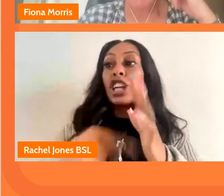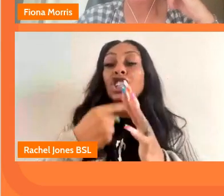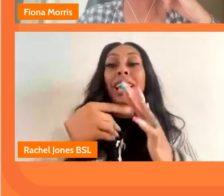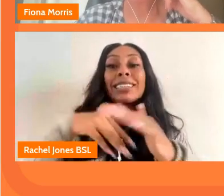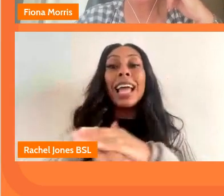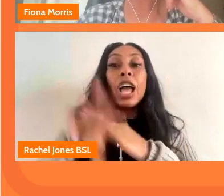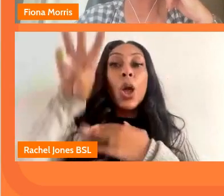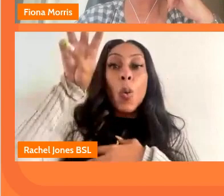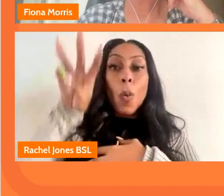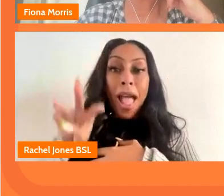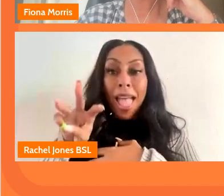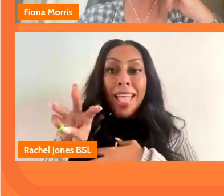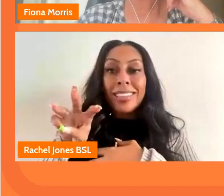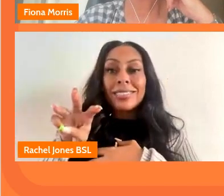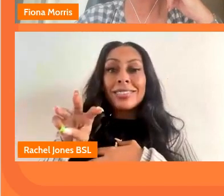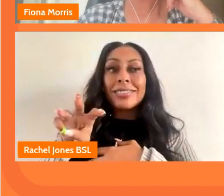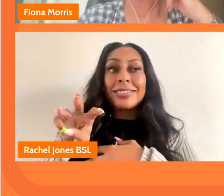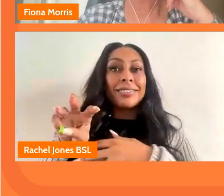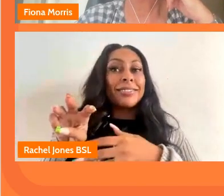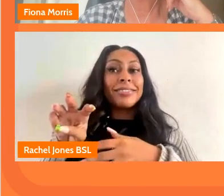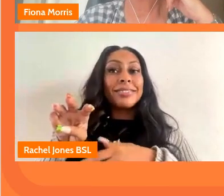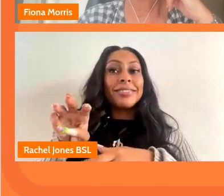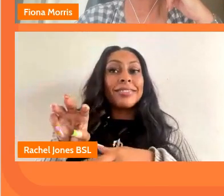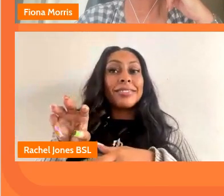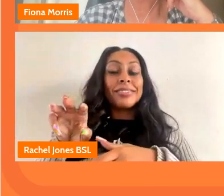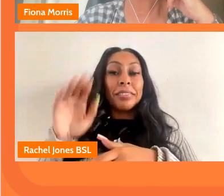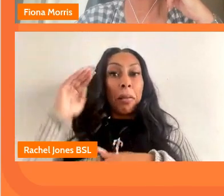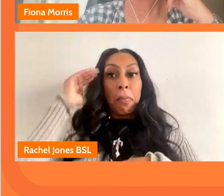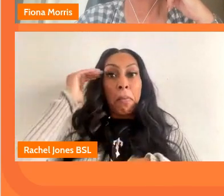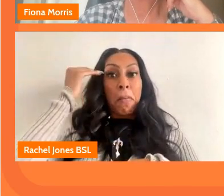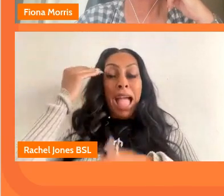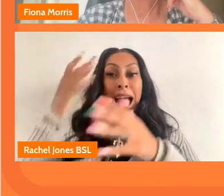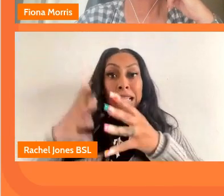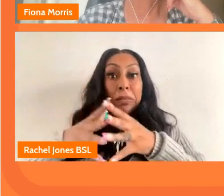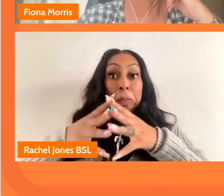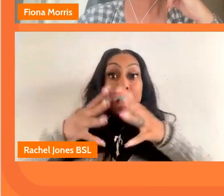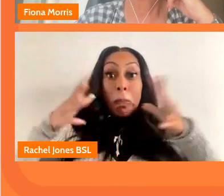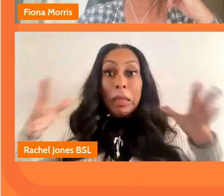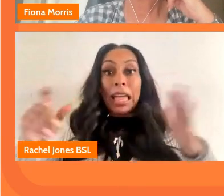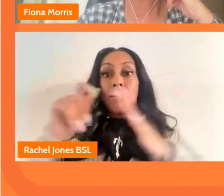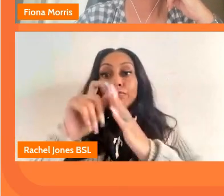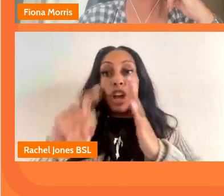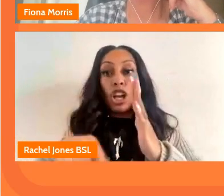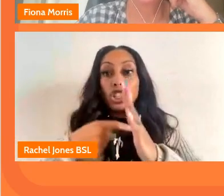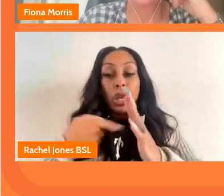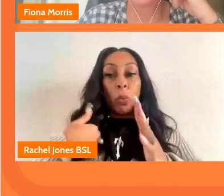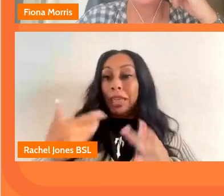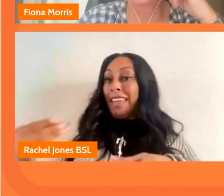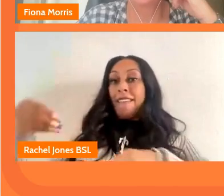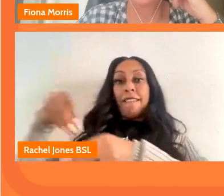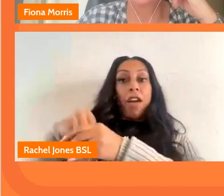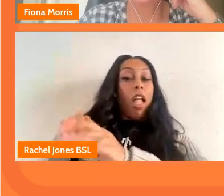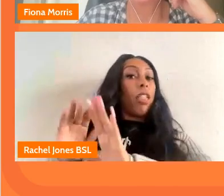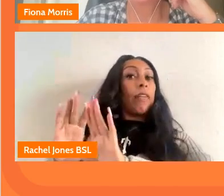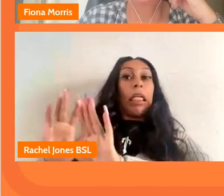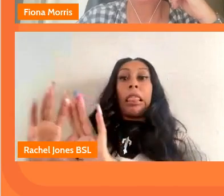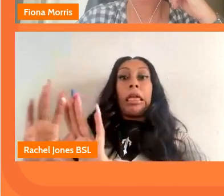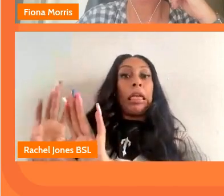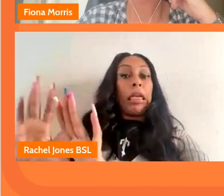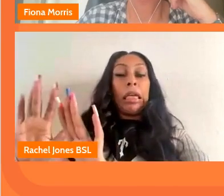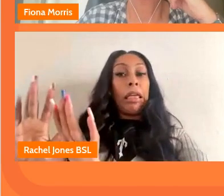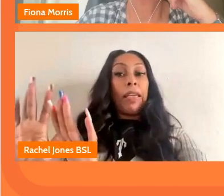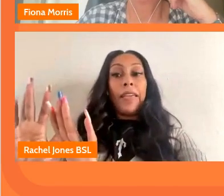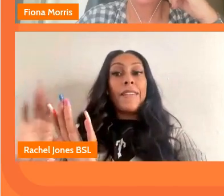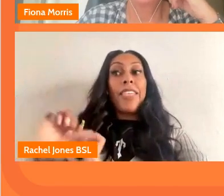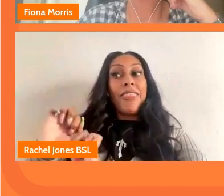and fastiniog you know quite a mad big project we didn't get involved at all editorially in that because